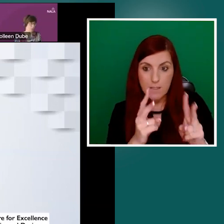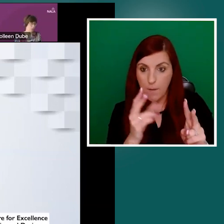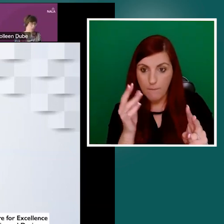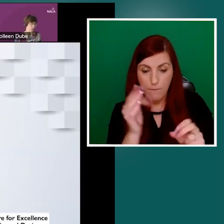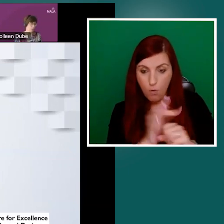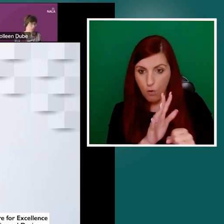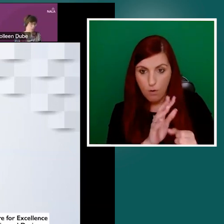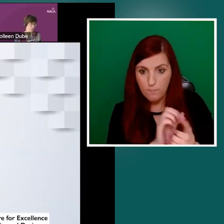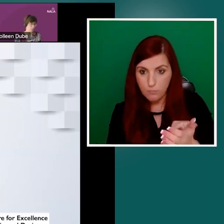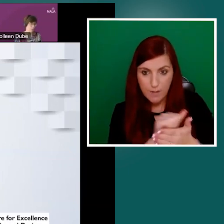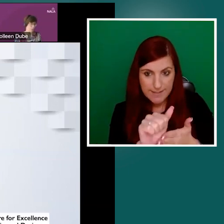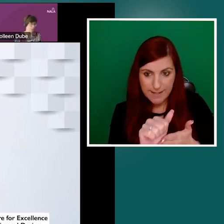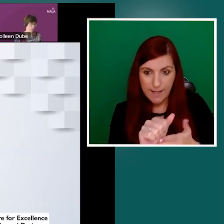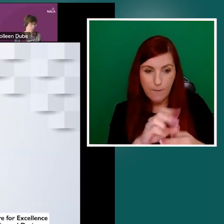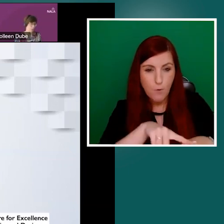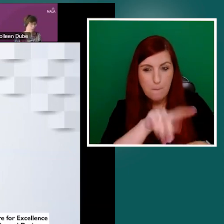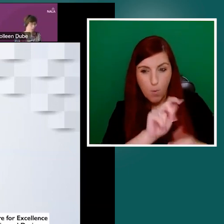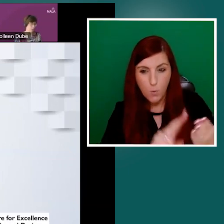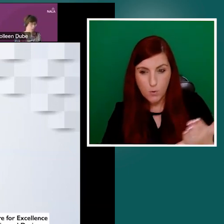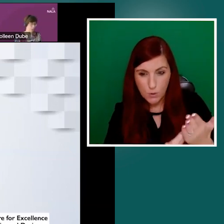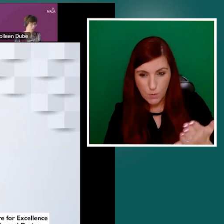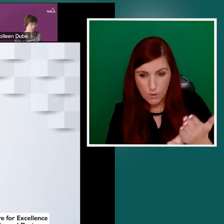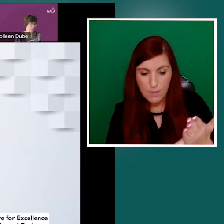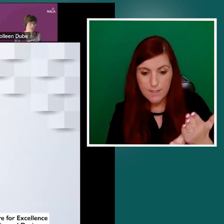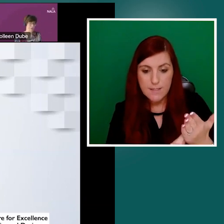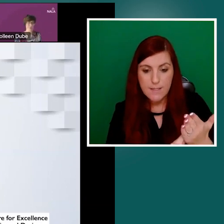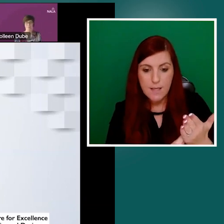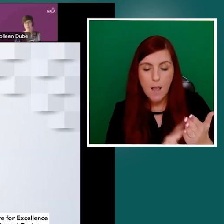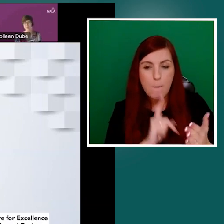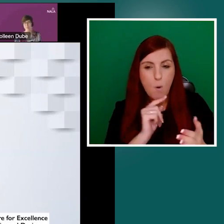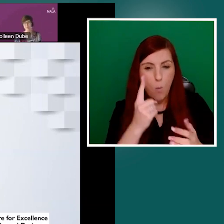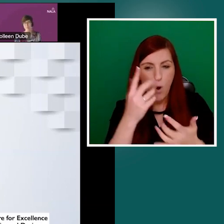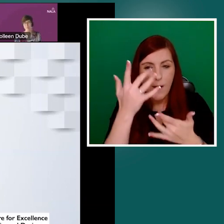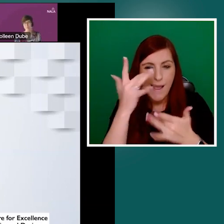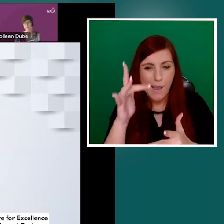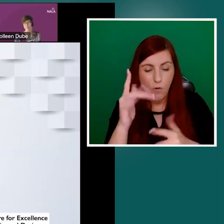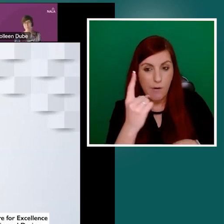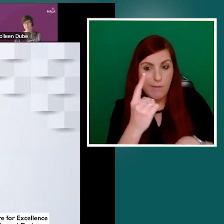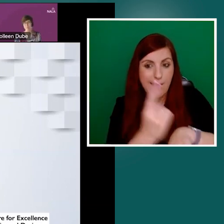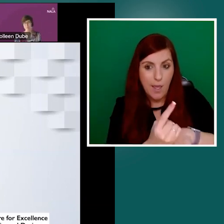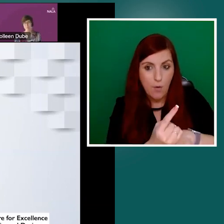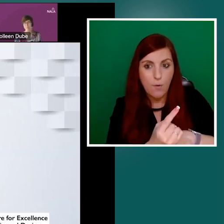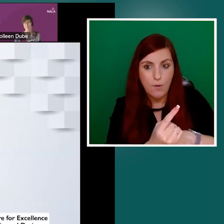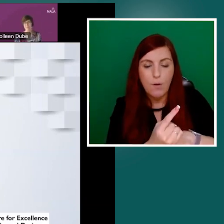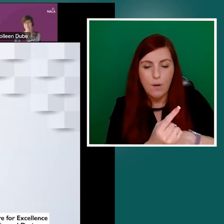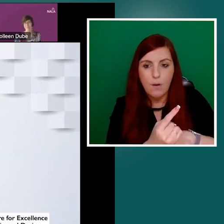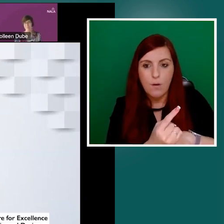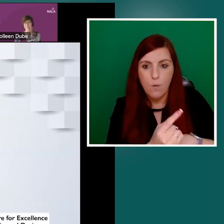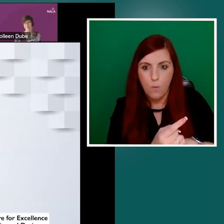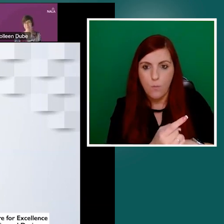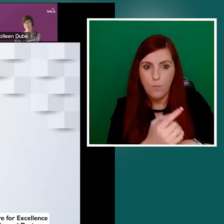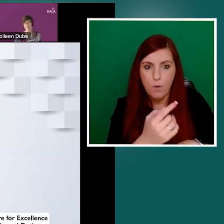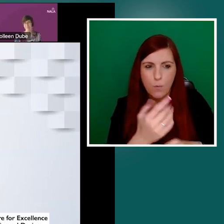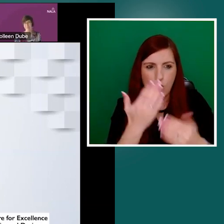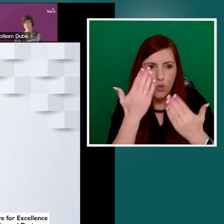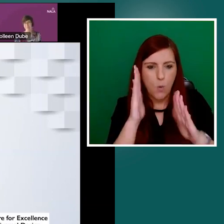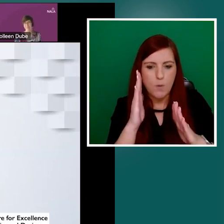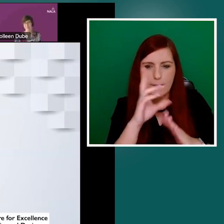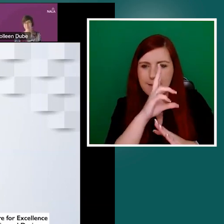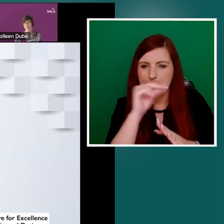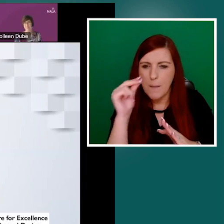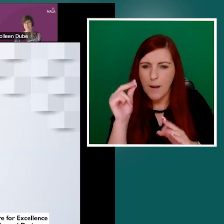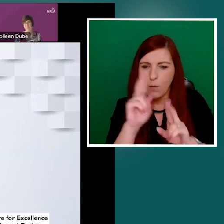identified just shows us the example how universal design is based on continuous improvement. And so